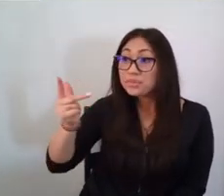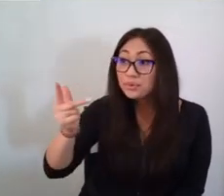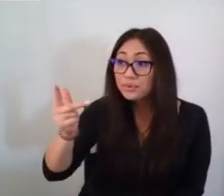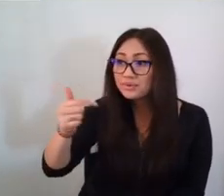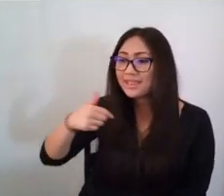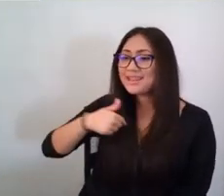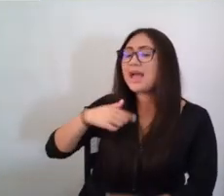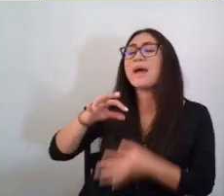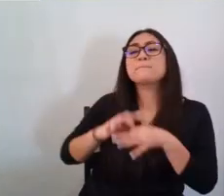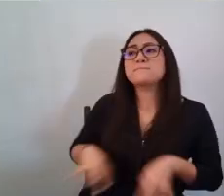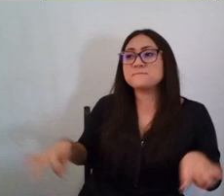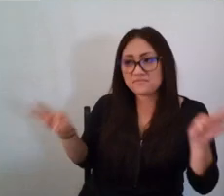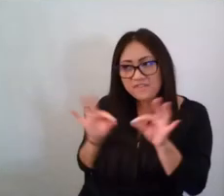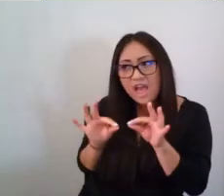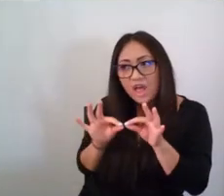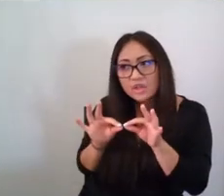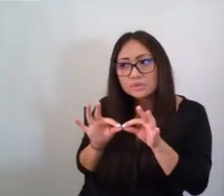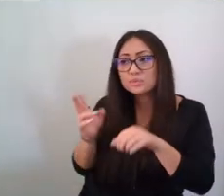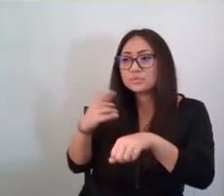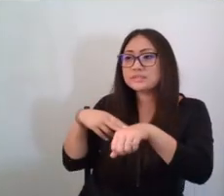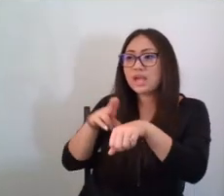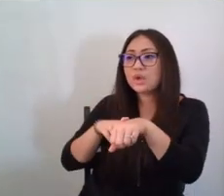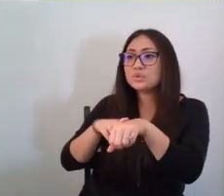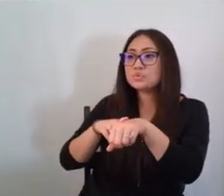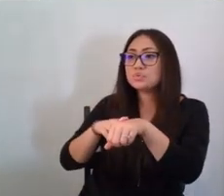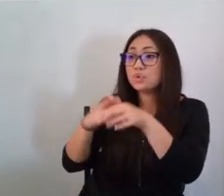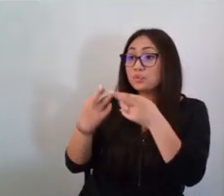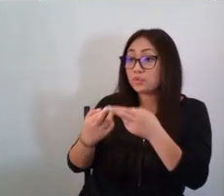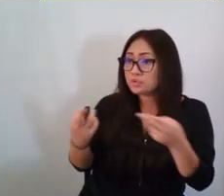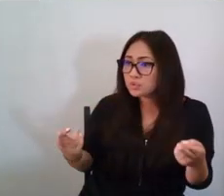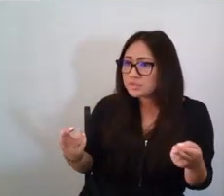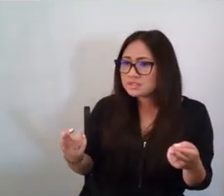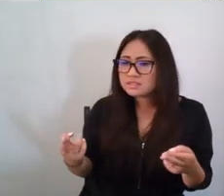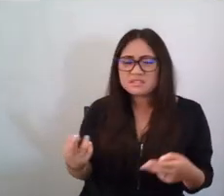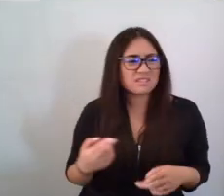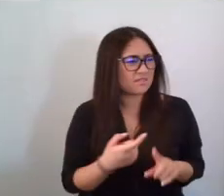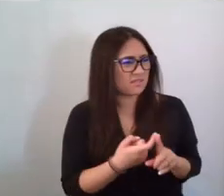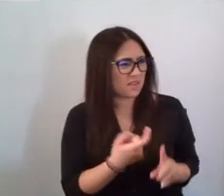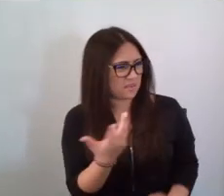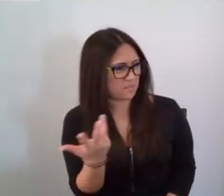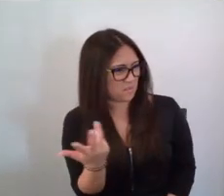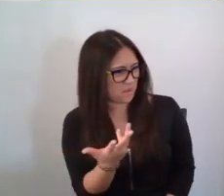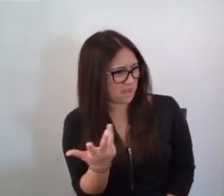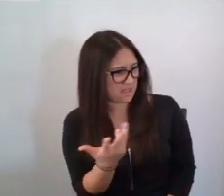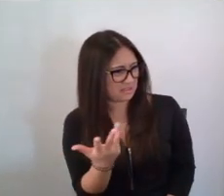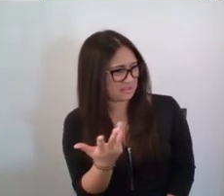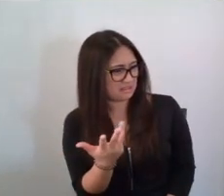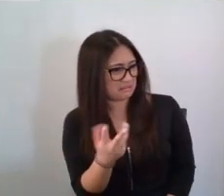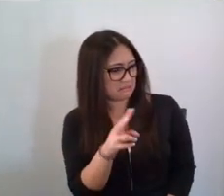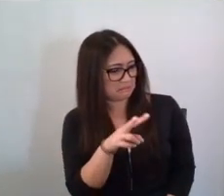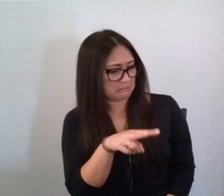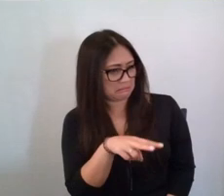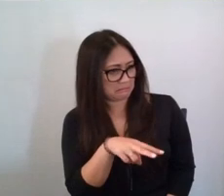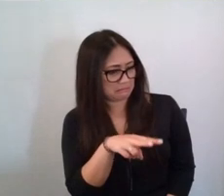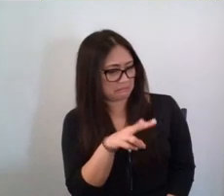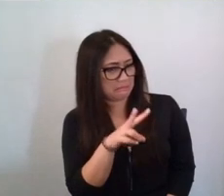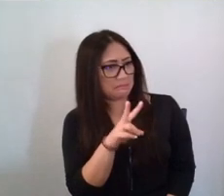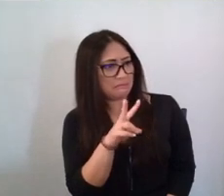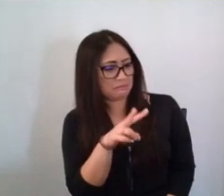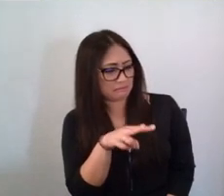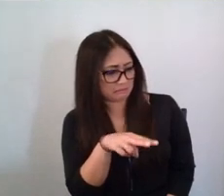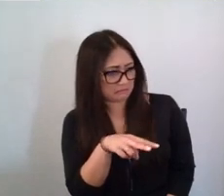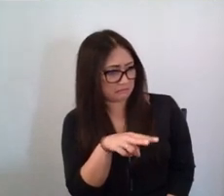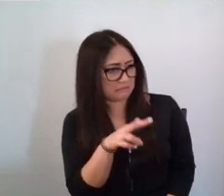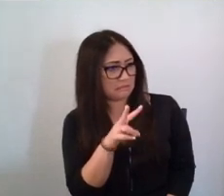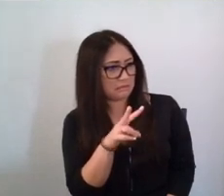valuable natural resources. From what? asked Patty, looking Bernie over from top to bottom.